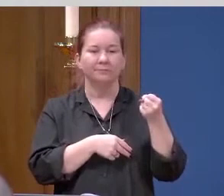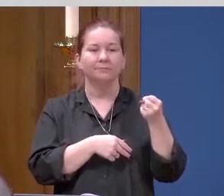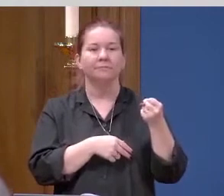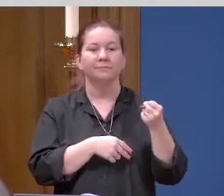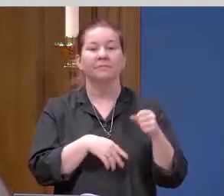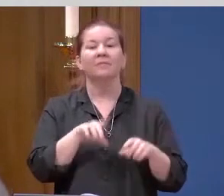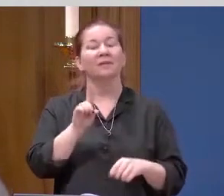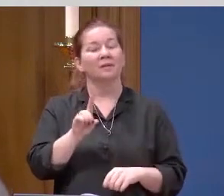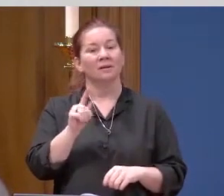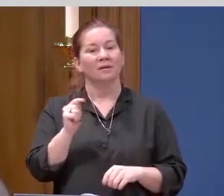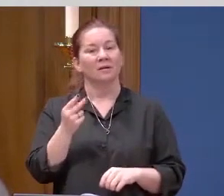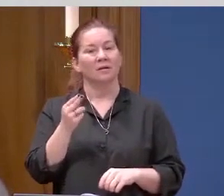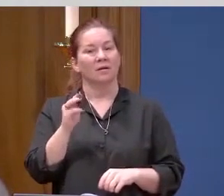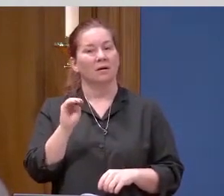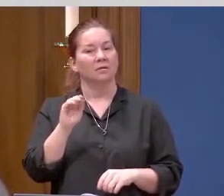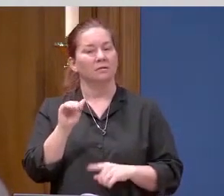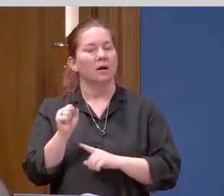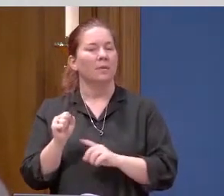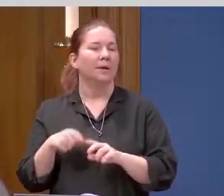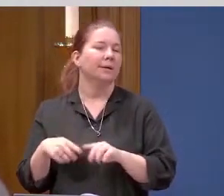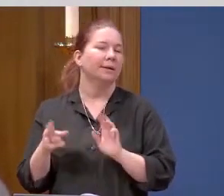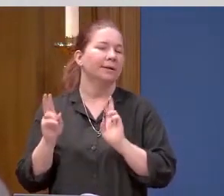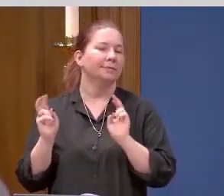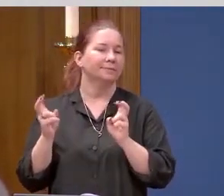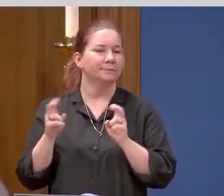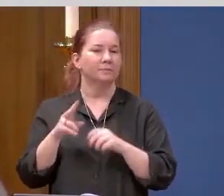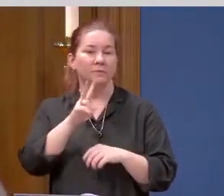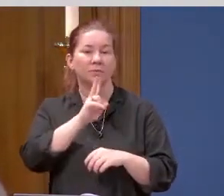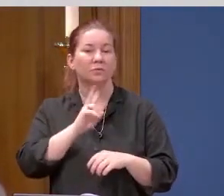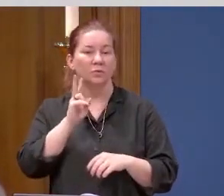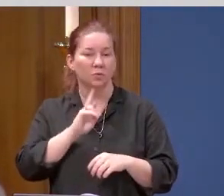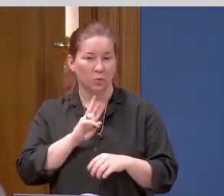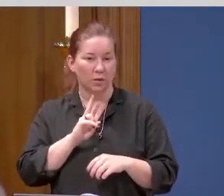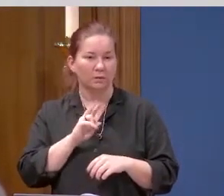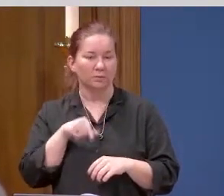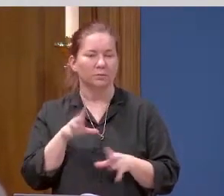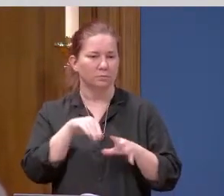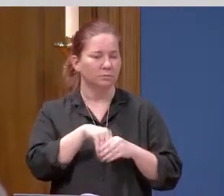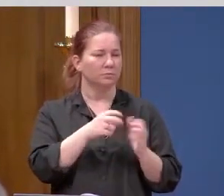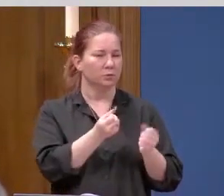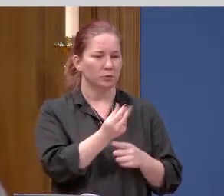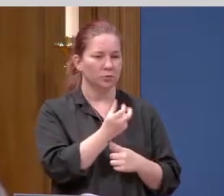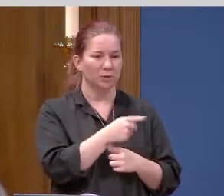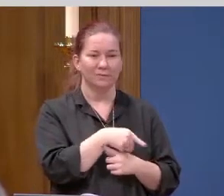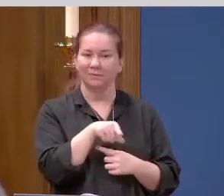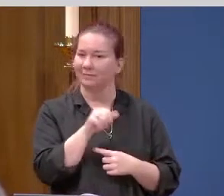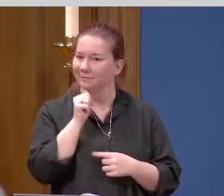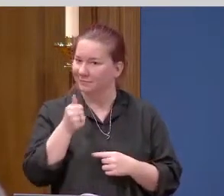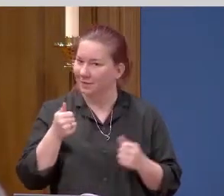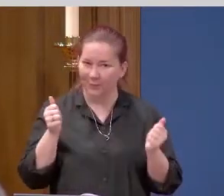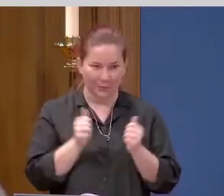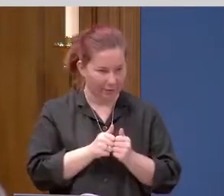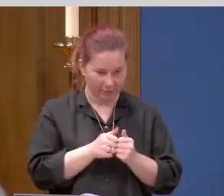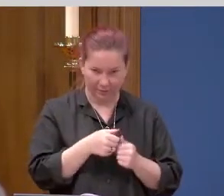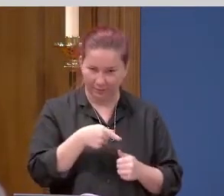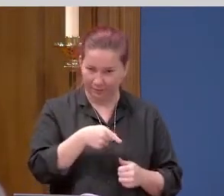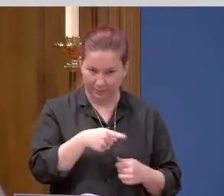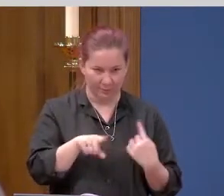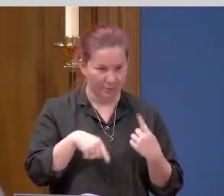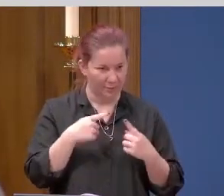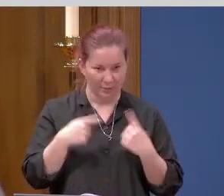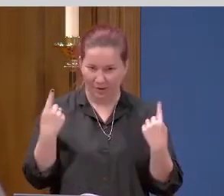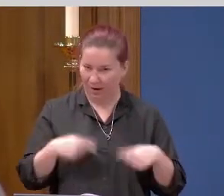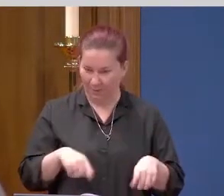But Thomas, who was called the twin, one of the twelve, was not with them when Jesus came.